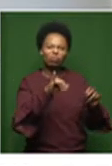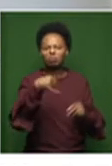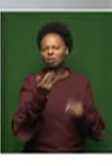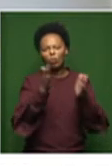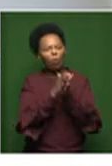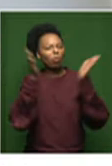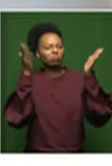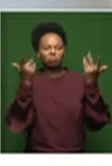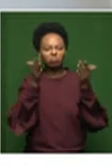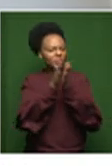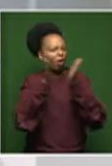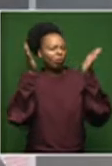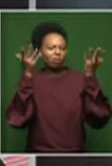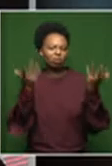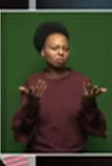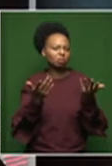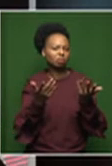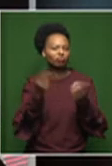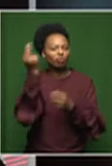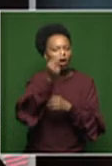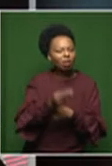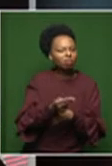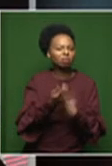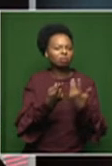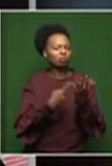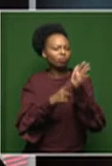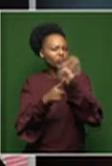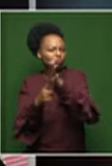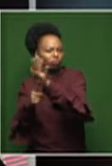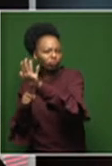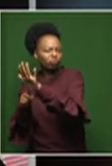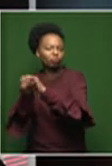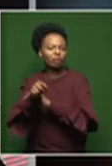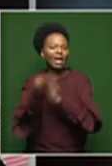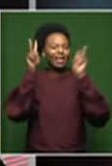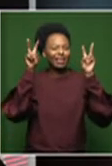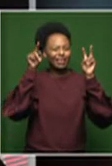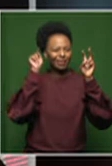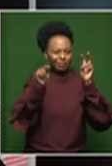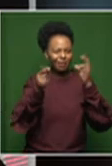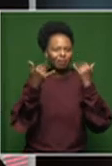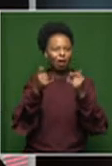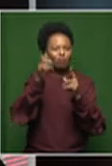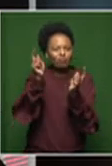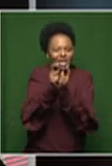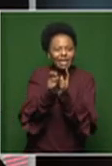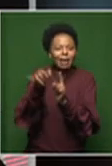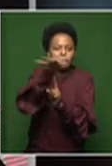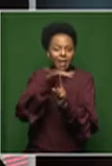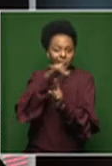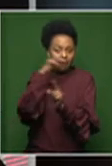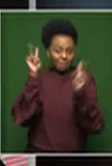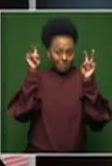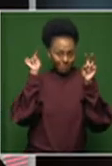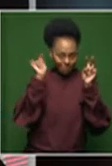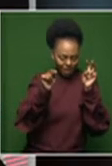brief to the artists and the theme itself, Meeting Places, is speaking